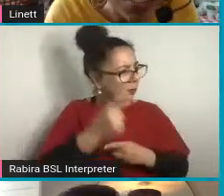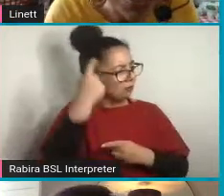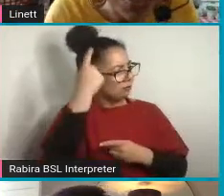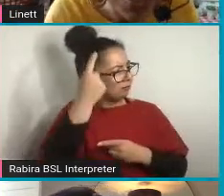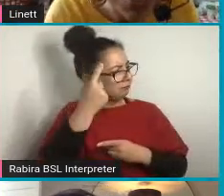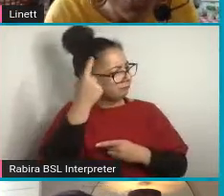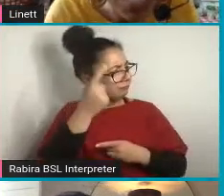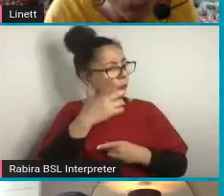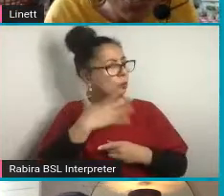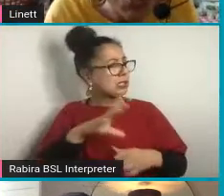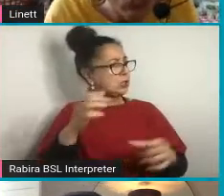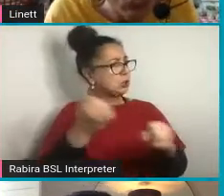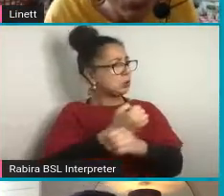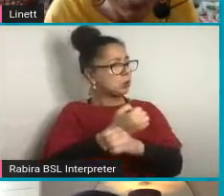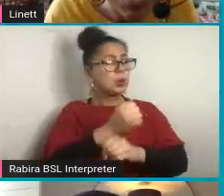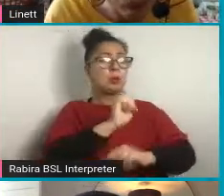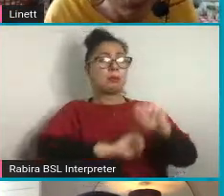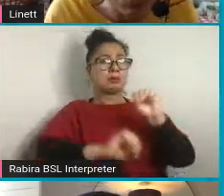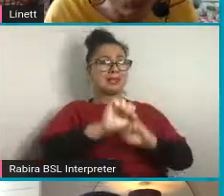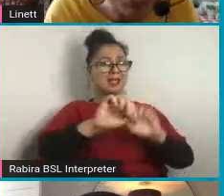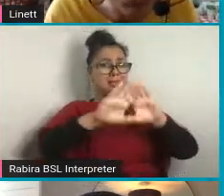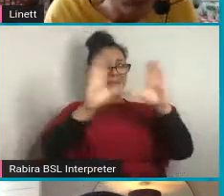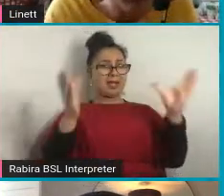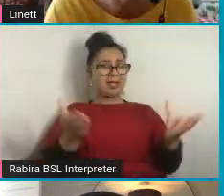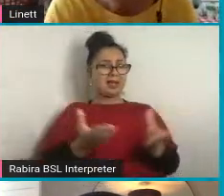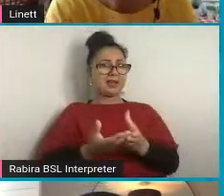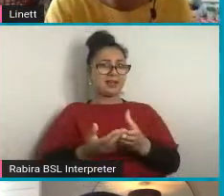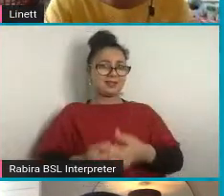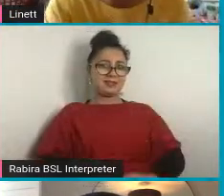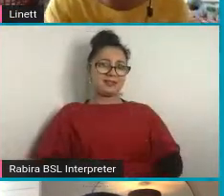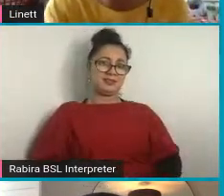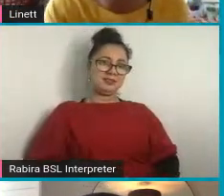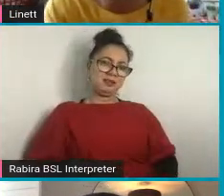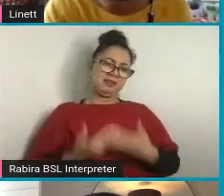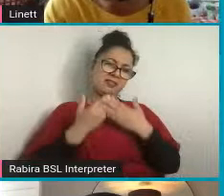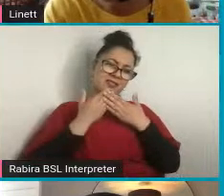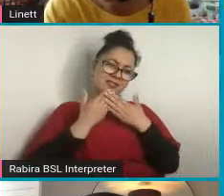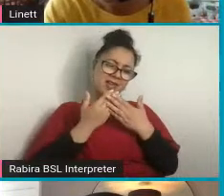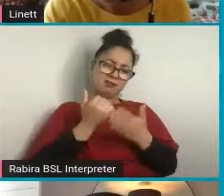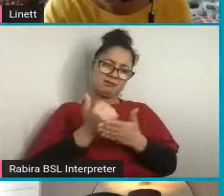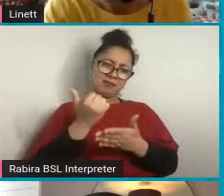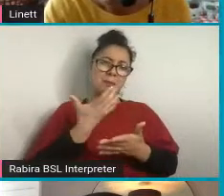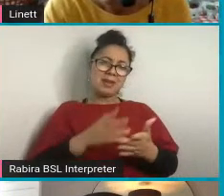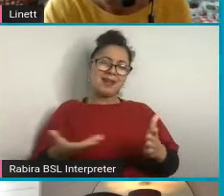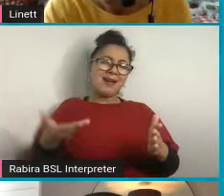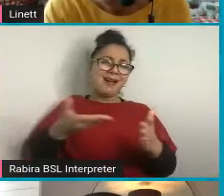That's wonderful. Thank you. And it's great. You're putting your names on there as well.